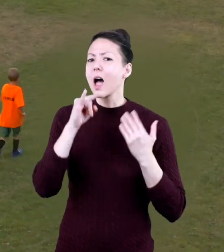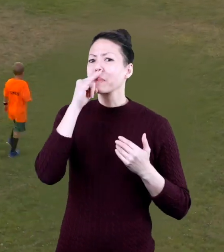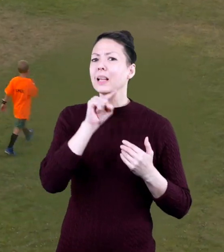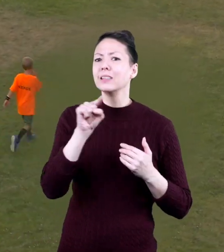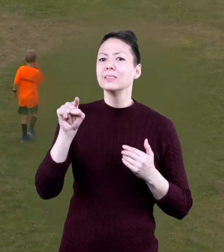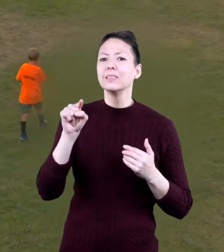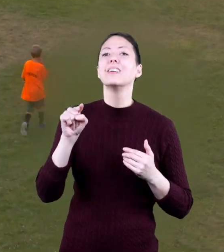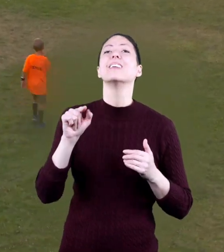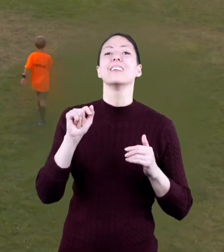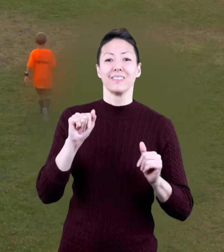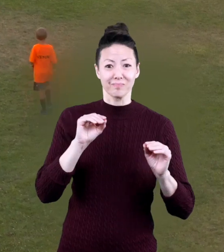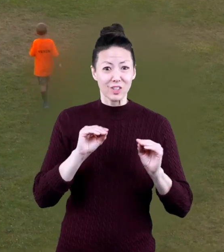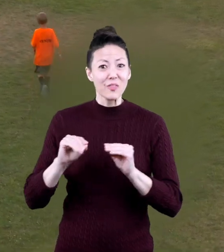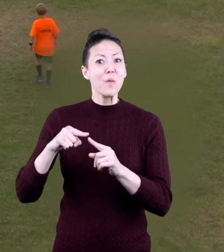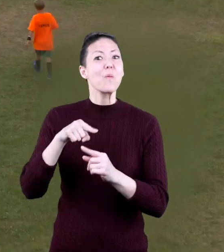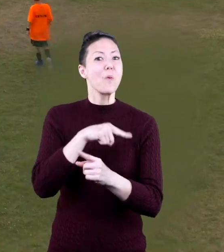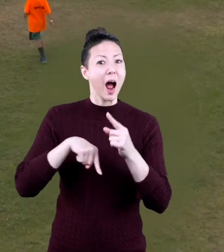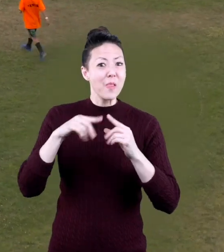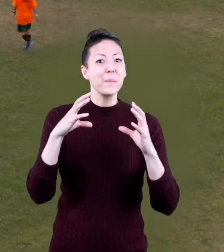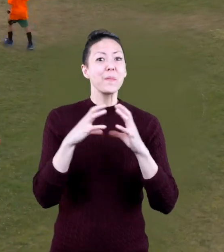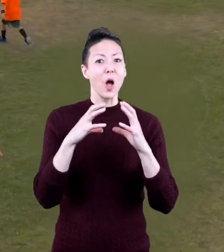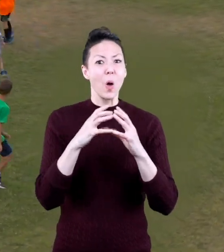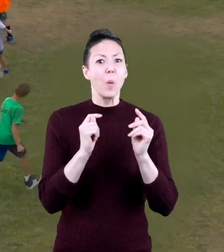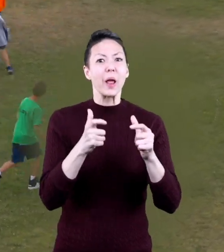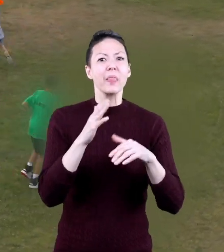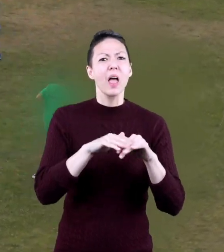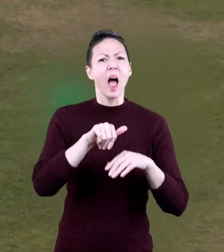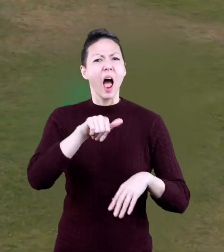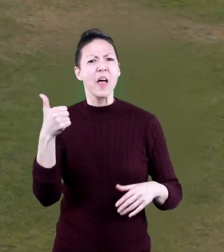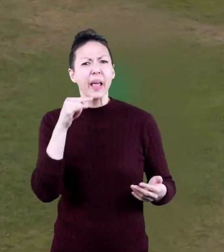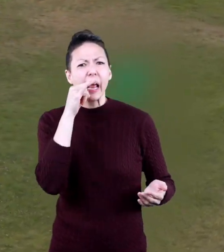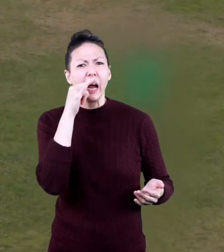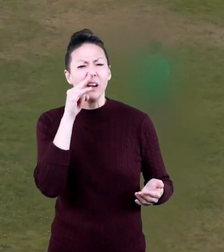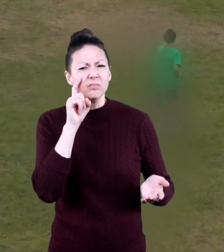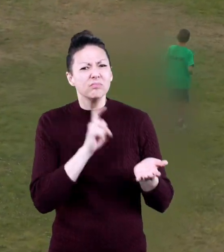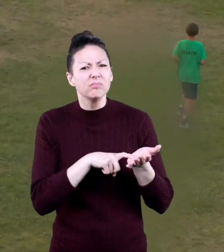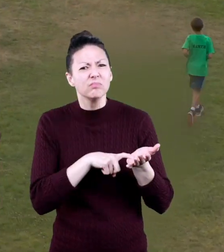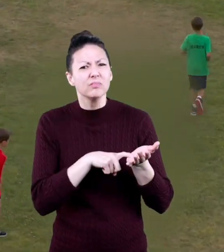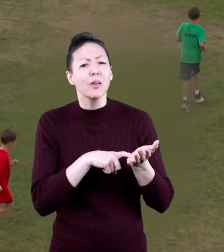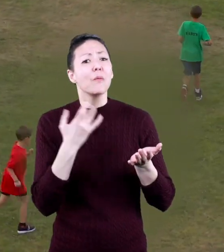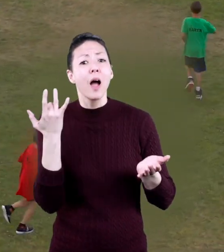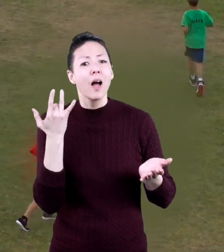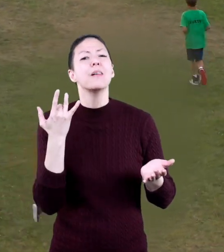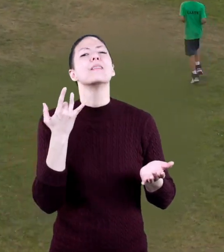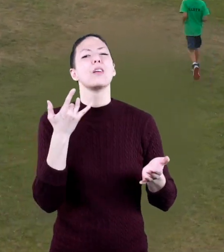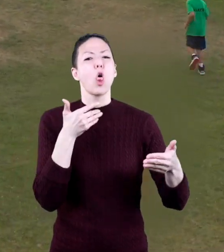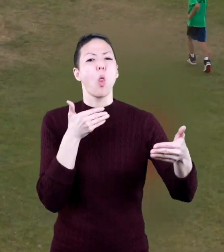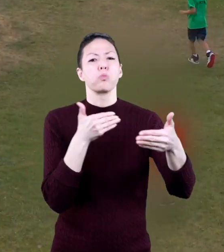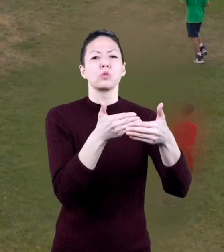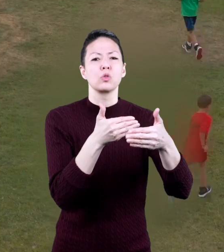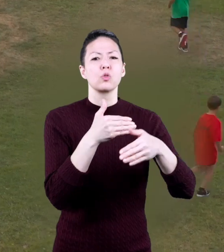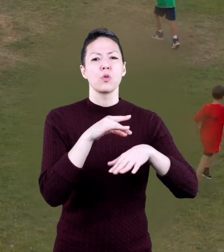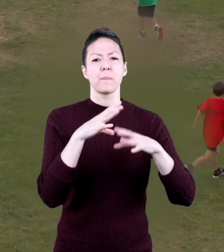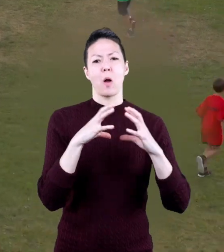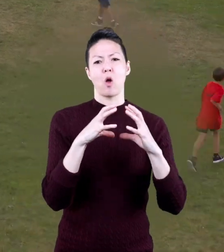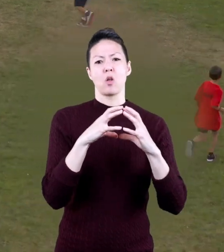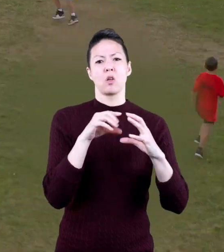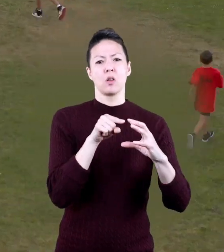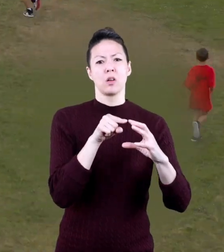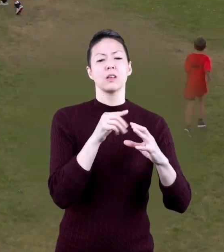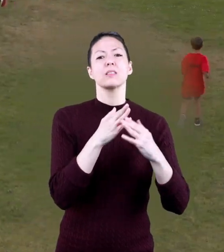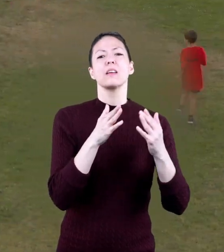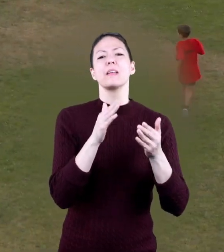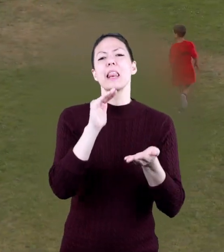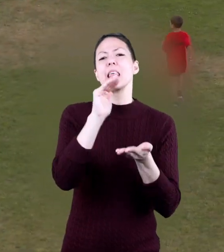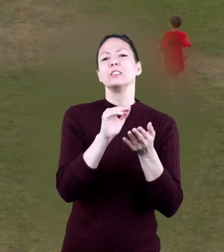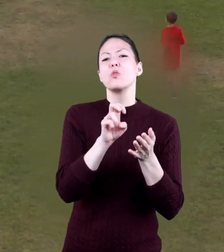Some of the kids are able to move around the ball quicker than other kids. That's because they are closer to the ball, so